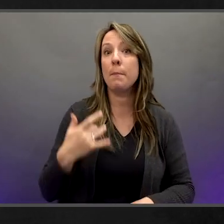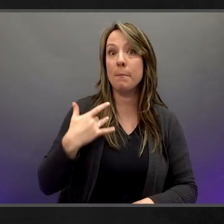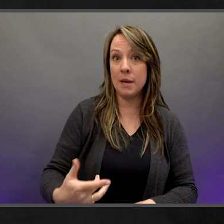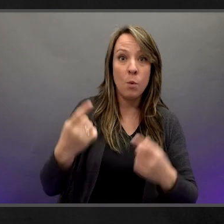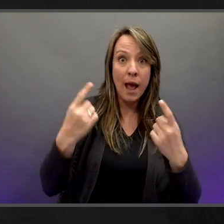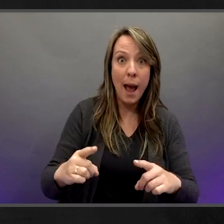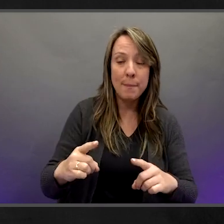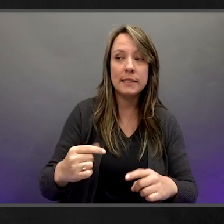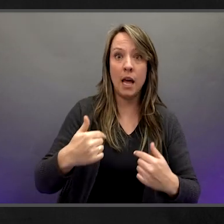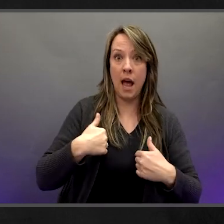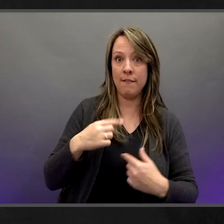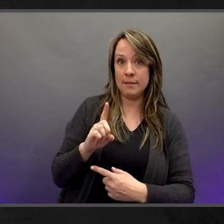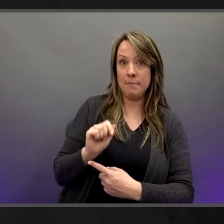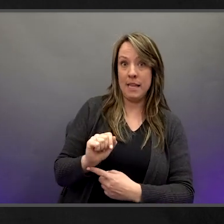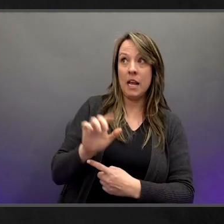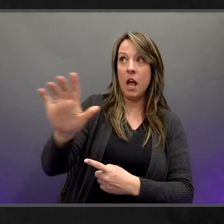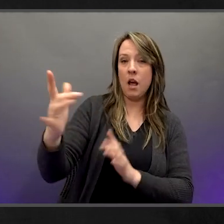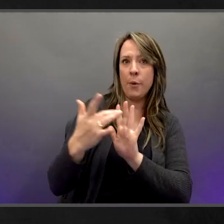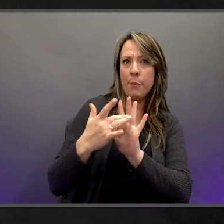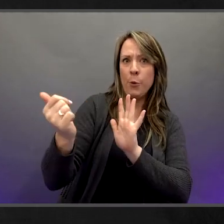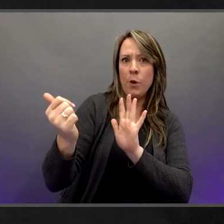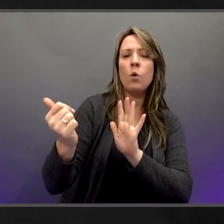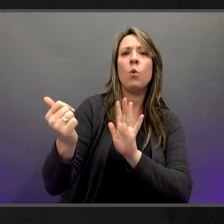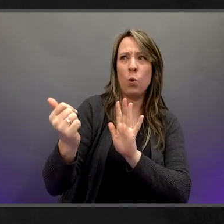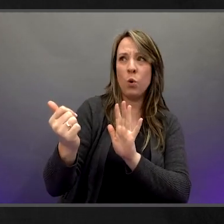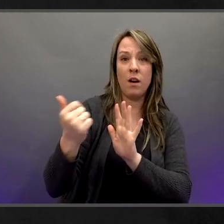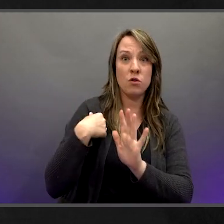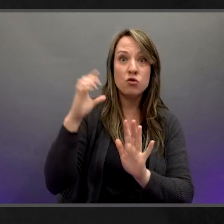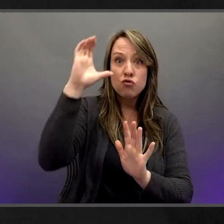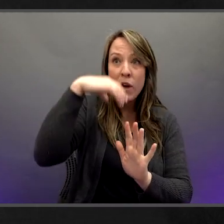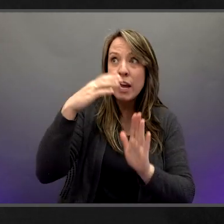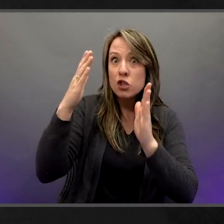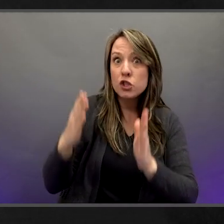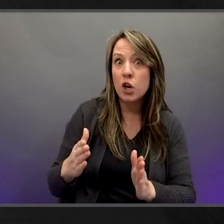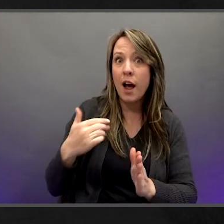three crimes against people with disabilities, the offender is someone they know.